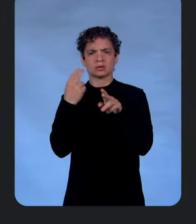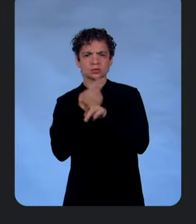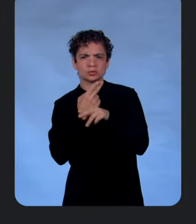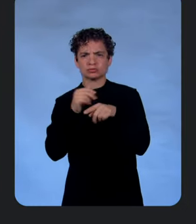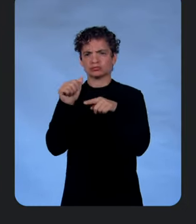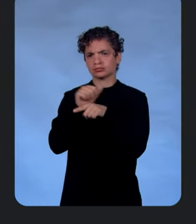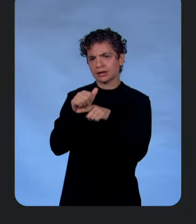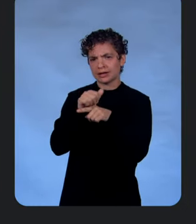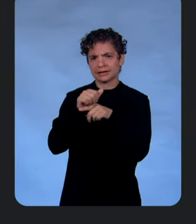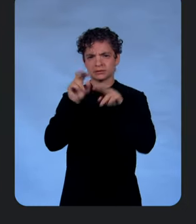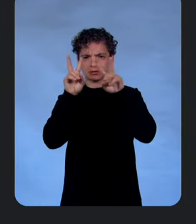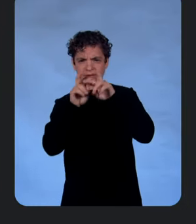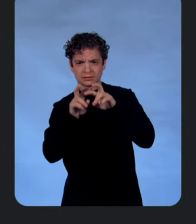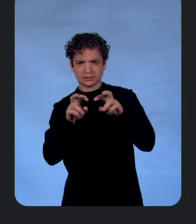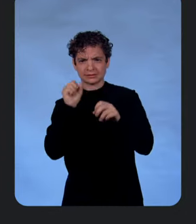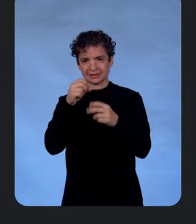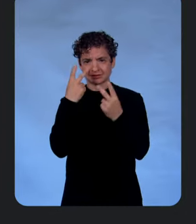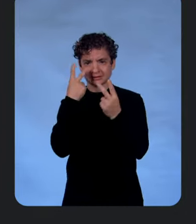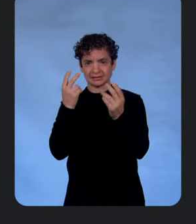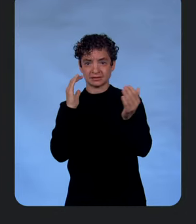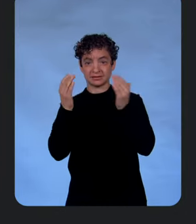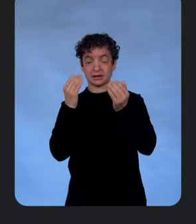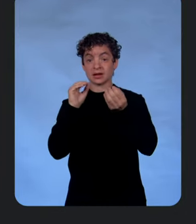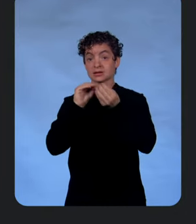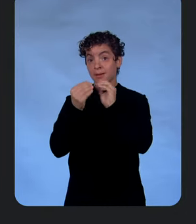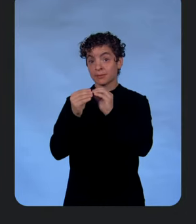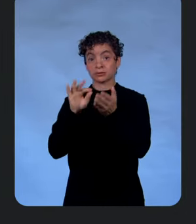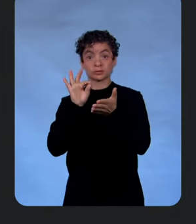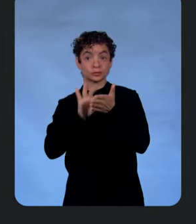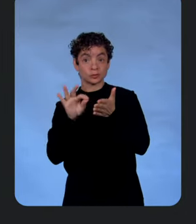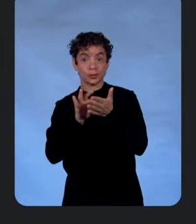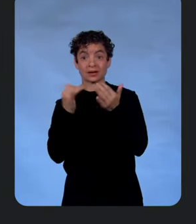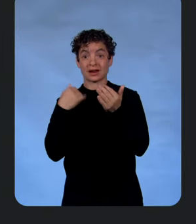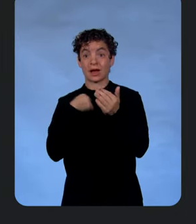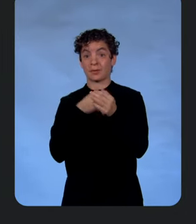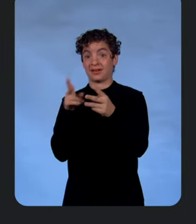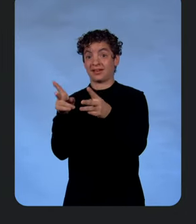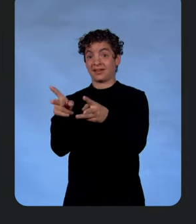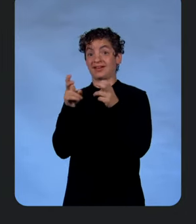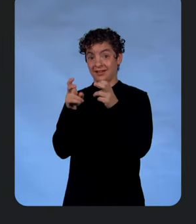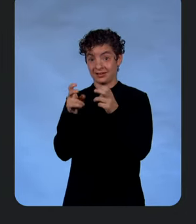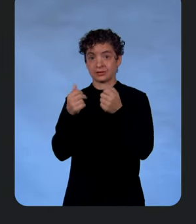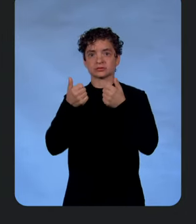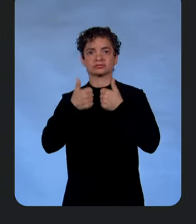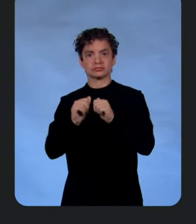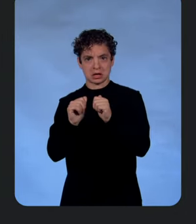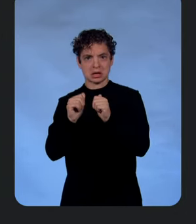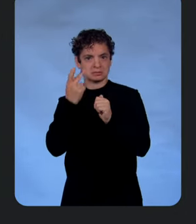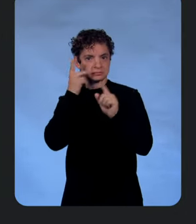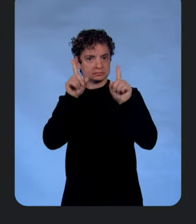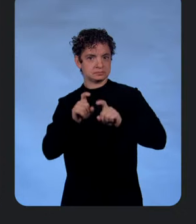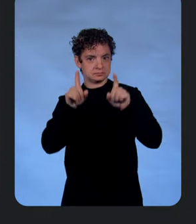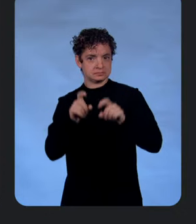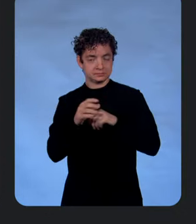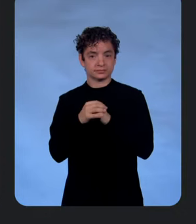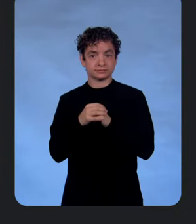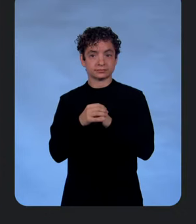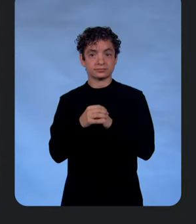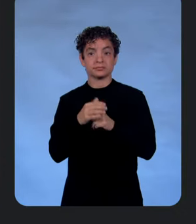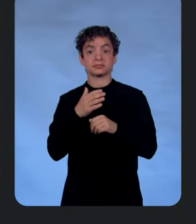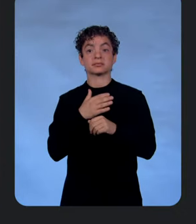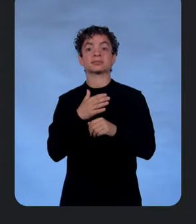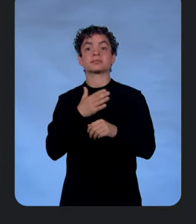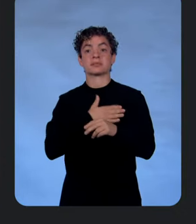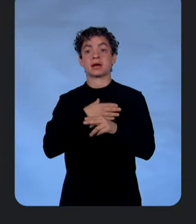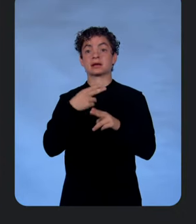how well it does on benchmarks, and we can directly try it. Let's see what Murph is her favorite. My name is Murph and my favorite